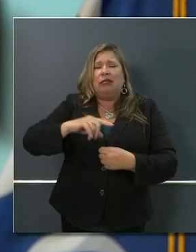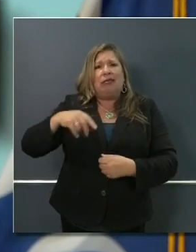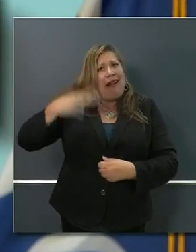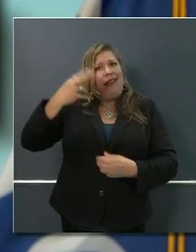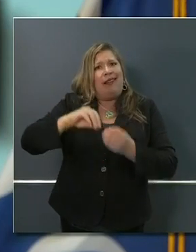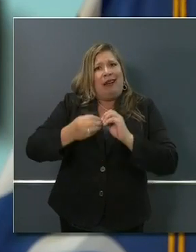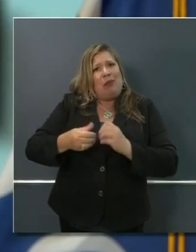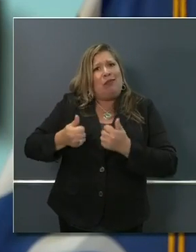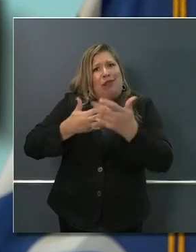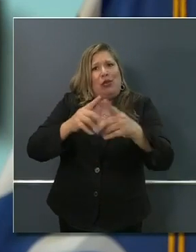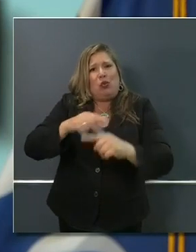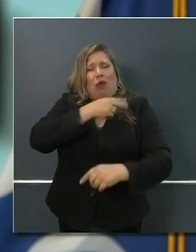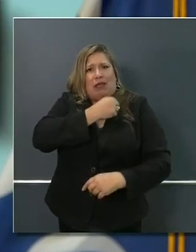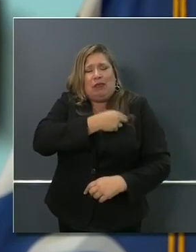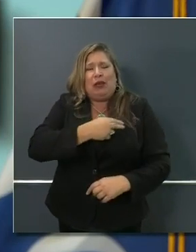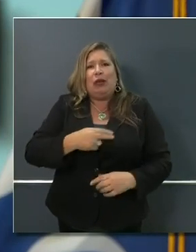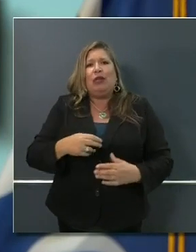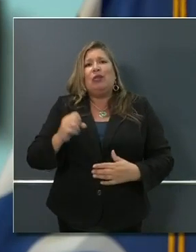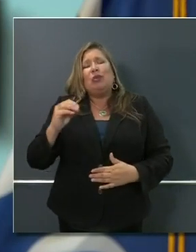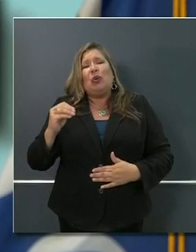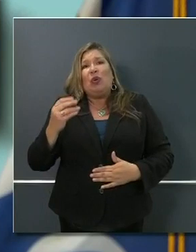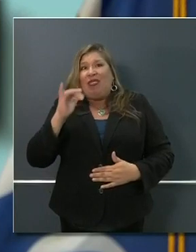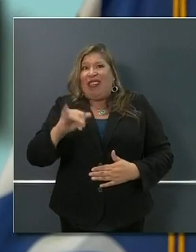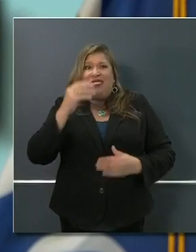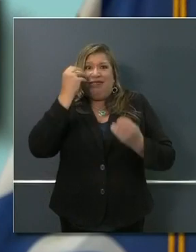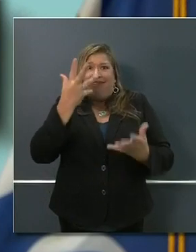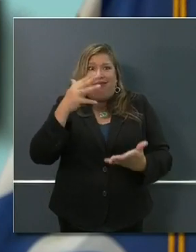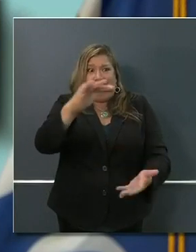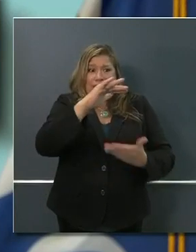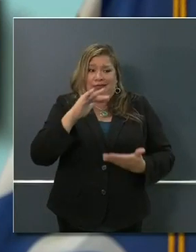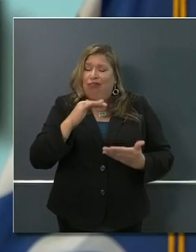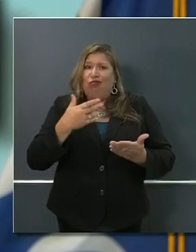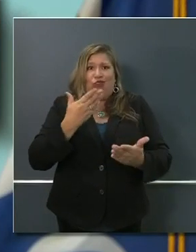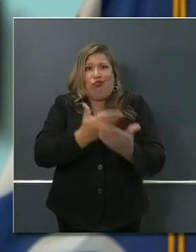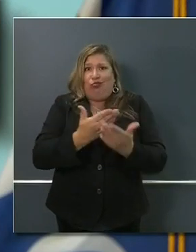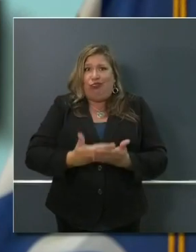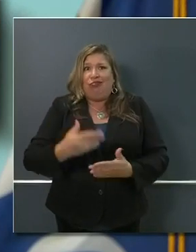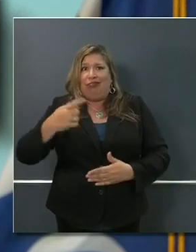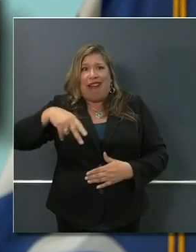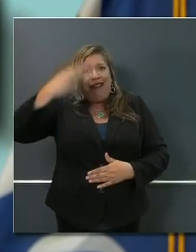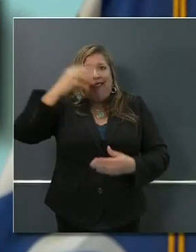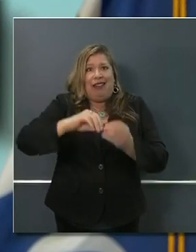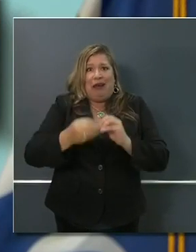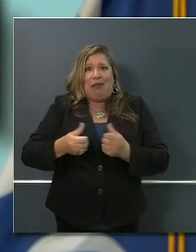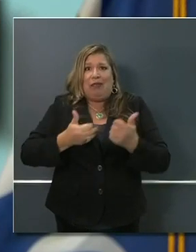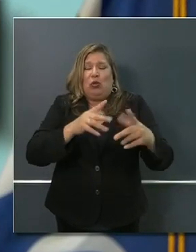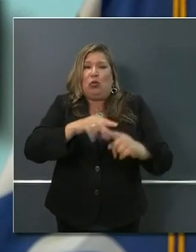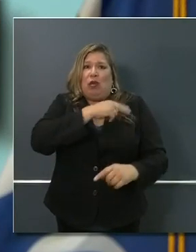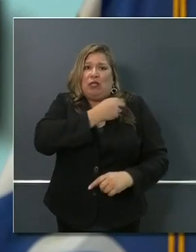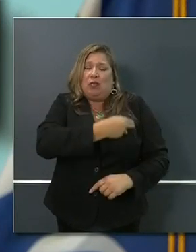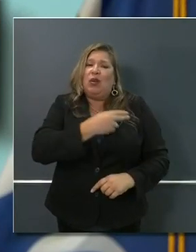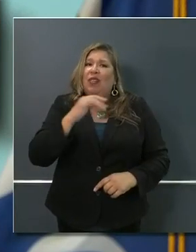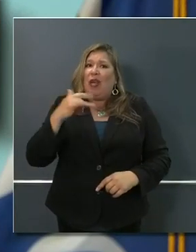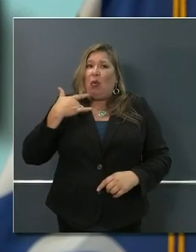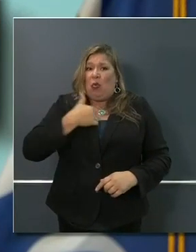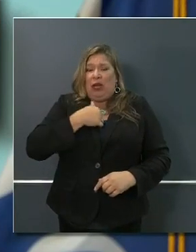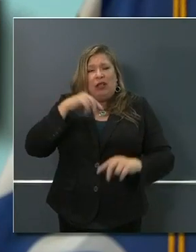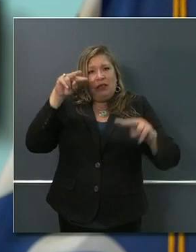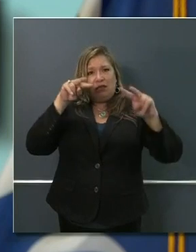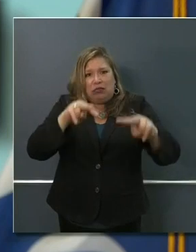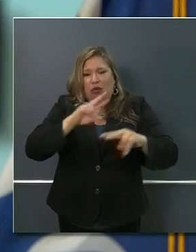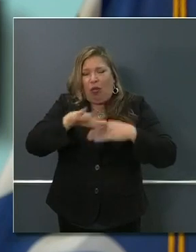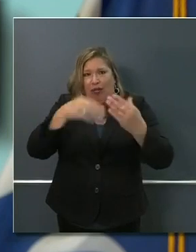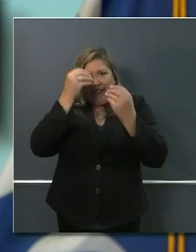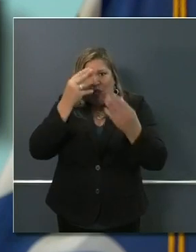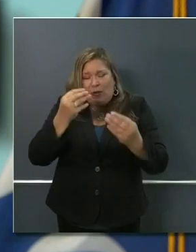healthy, keep people safe. That's the data, and the data leads our decision-making. Again, I appreciate all the hard work